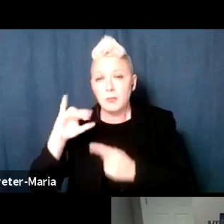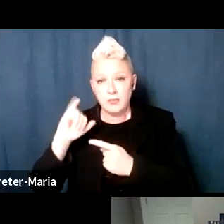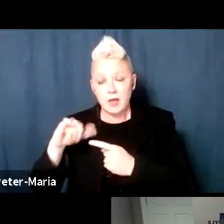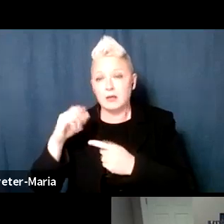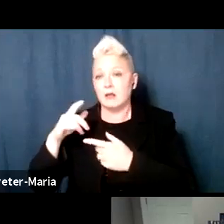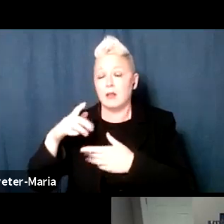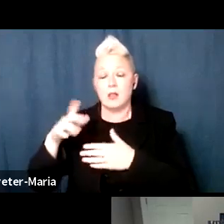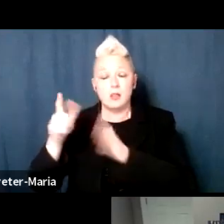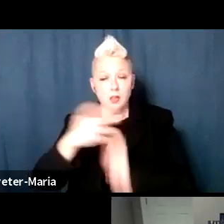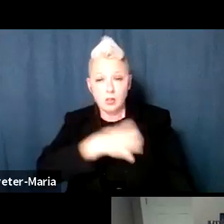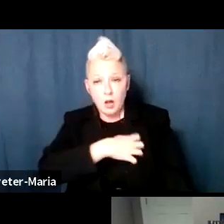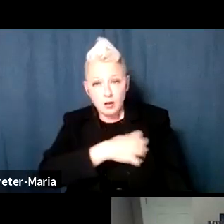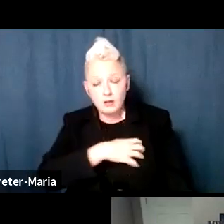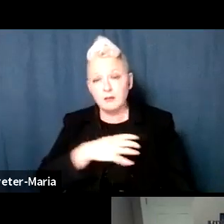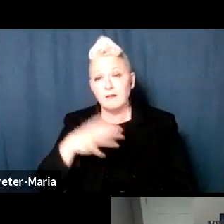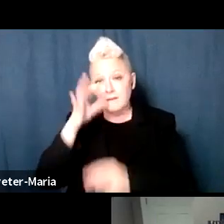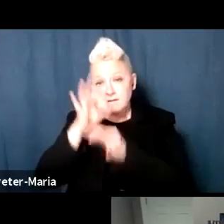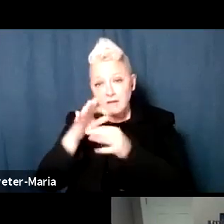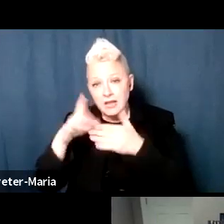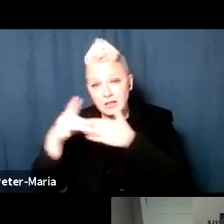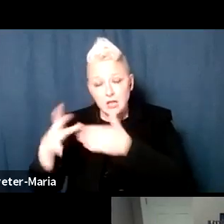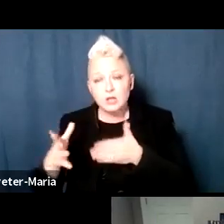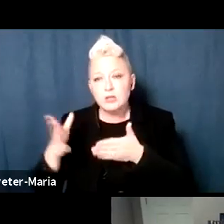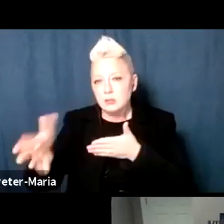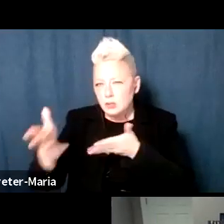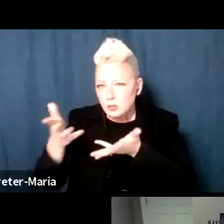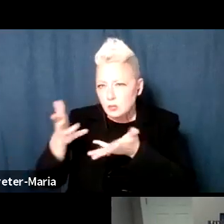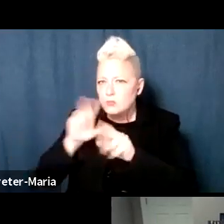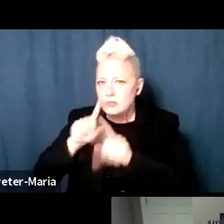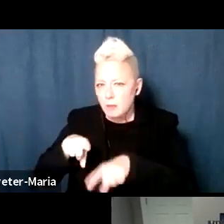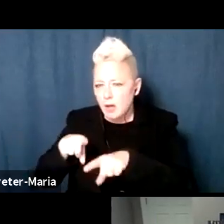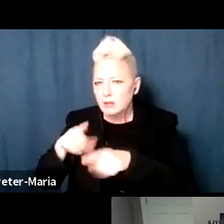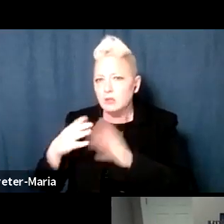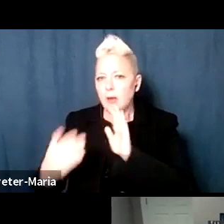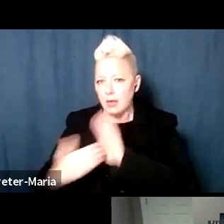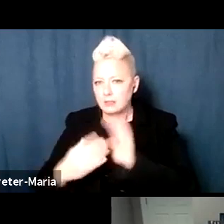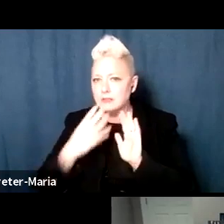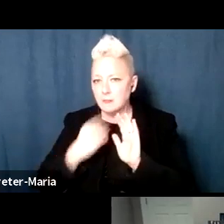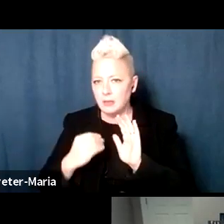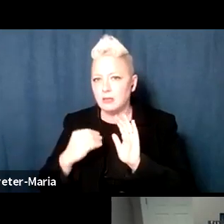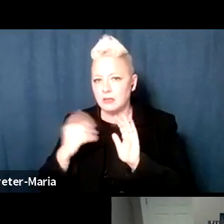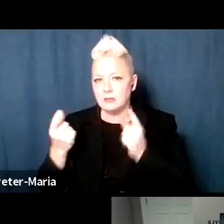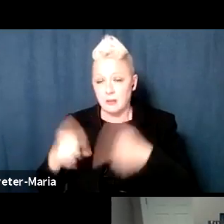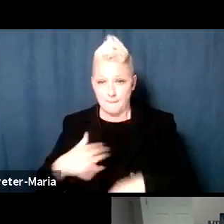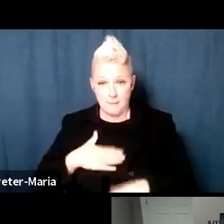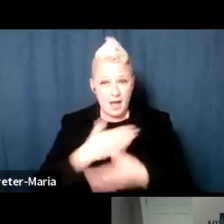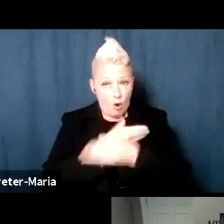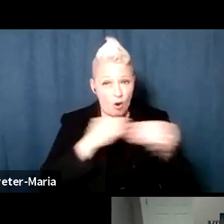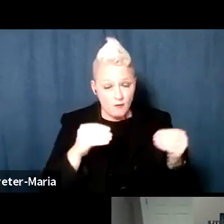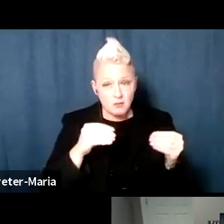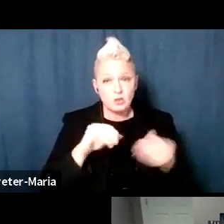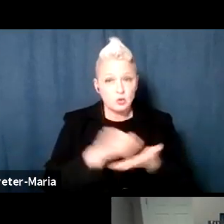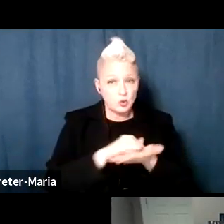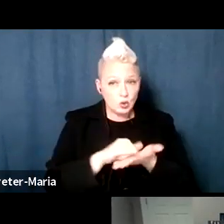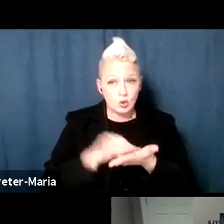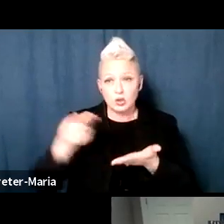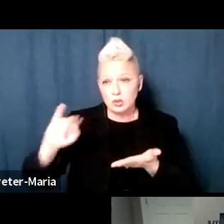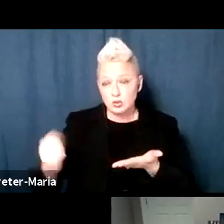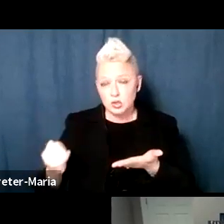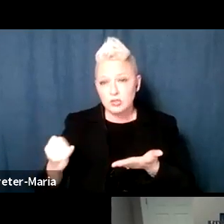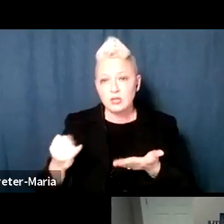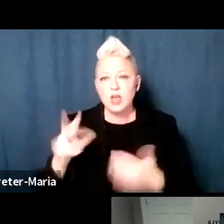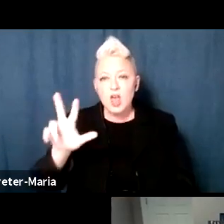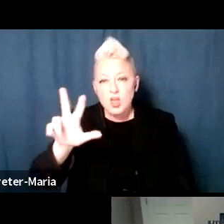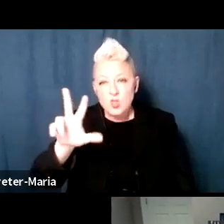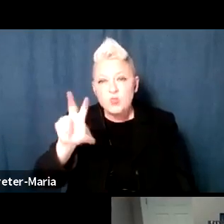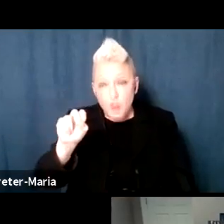faith leaders, and work with them on responding to anti-Semitic incidents. In my office, which is New York and New Jersey, we get about 30 incidents a week